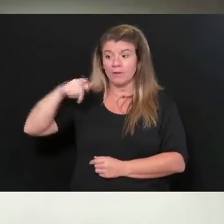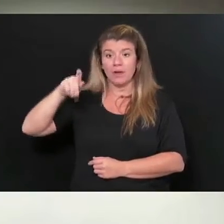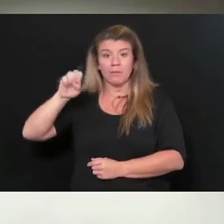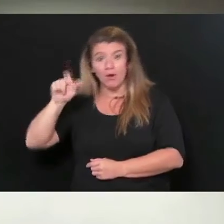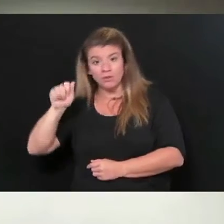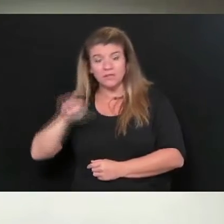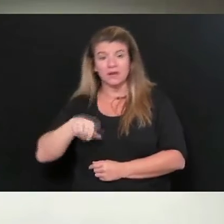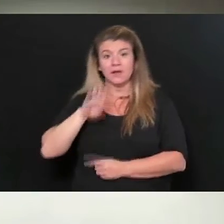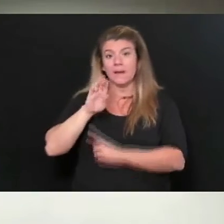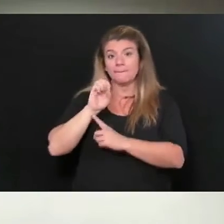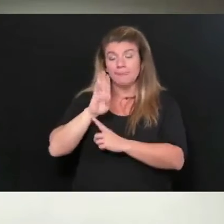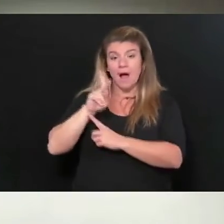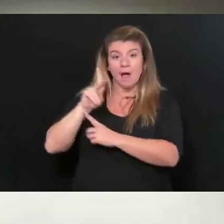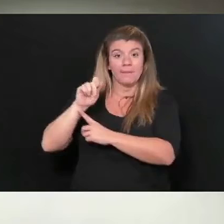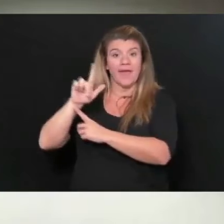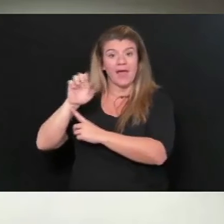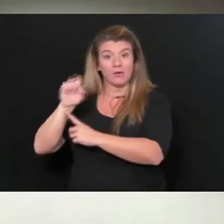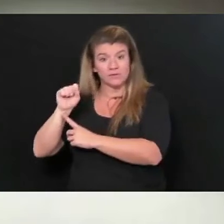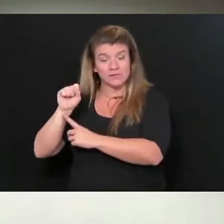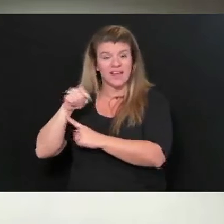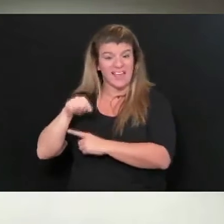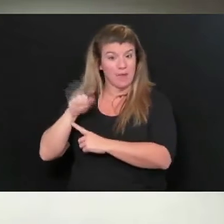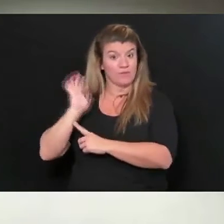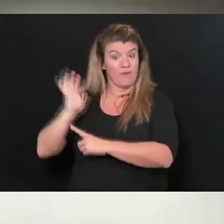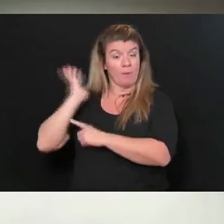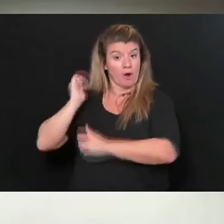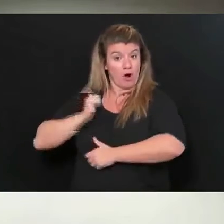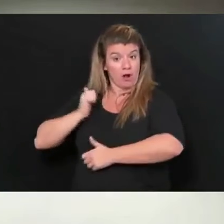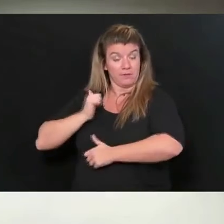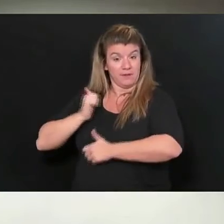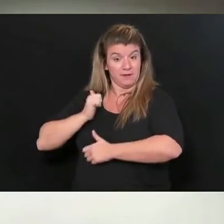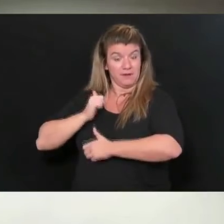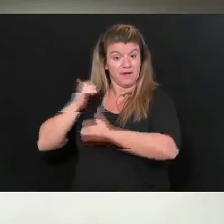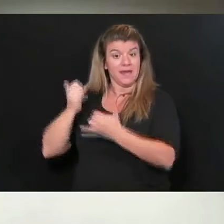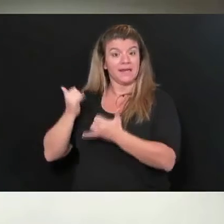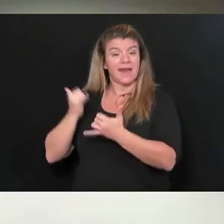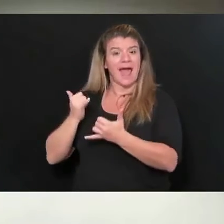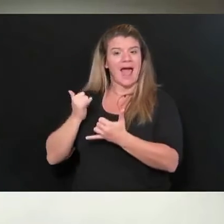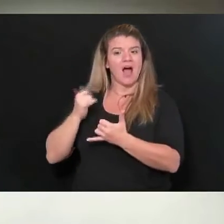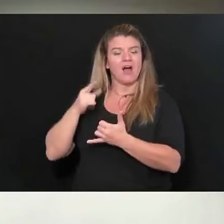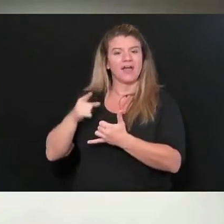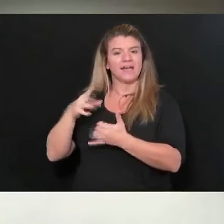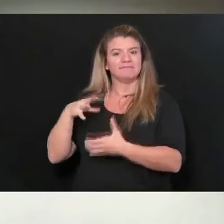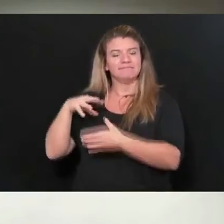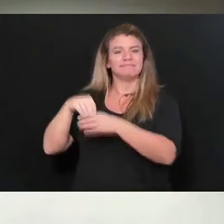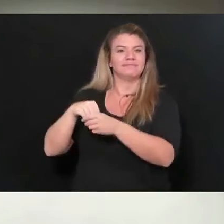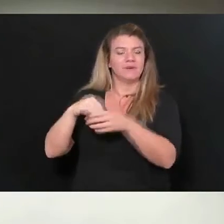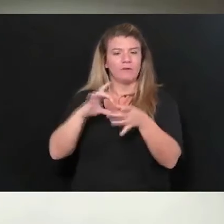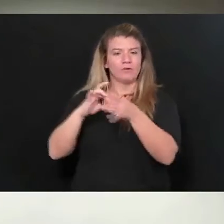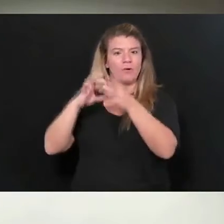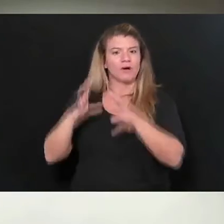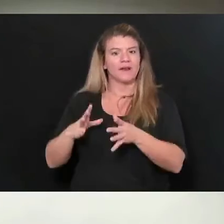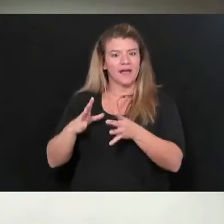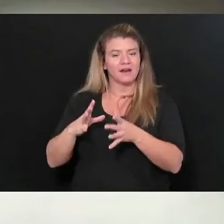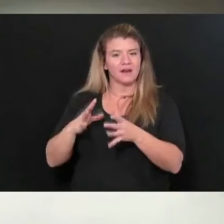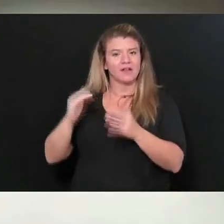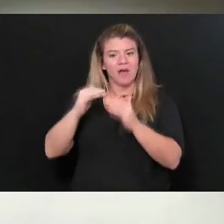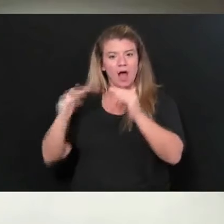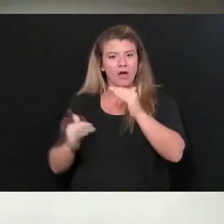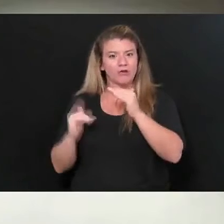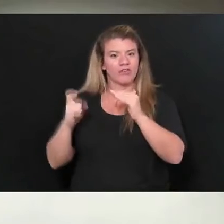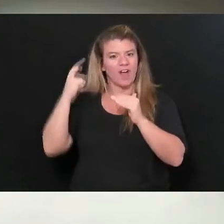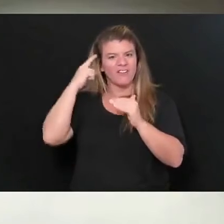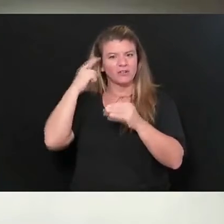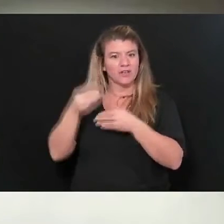as Bob Kales, who's a former guardsman and now our resiliency coordinator directly under the governor's